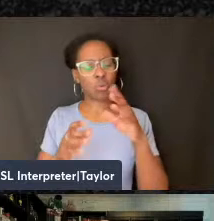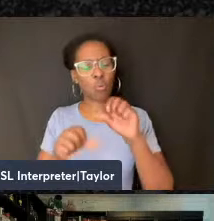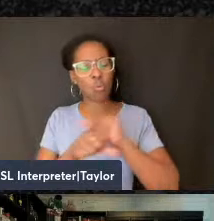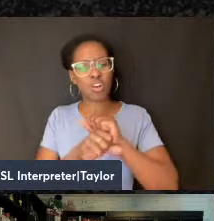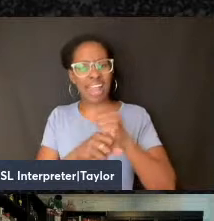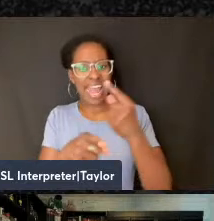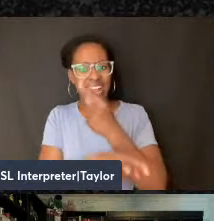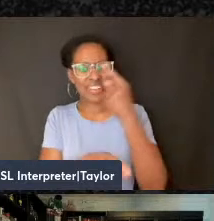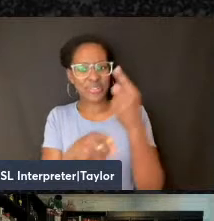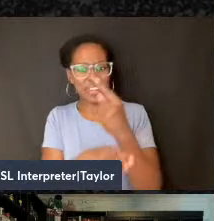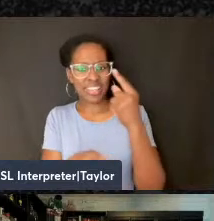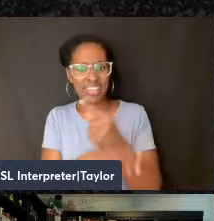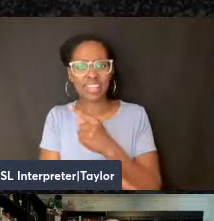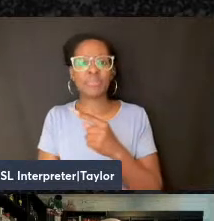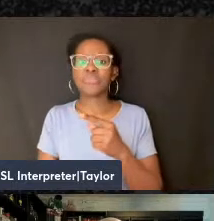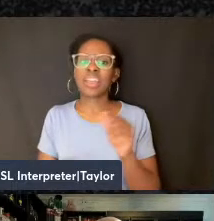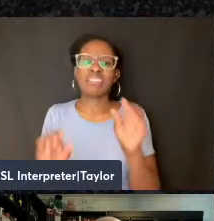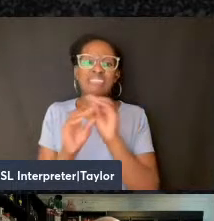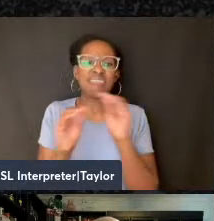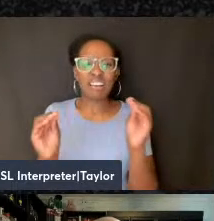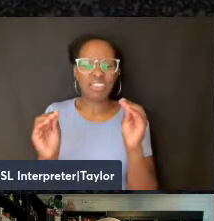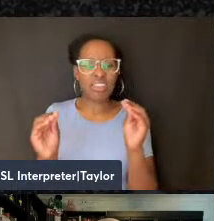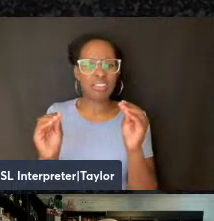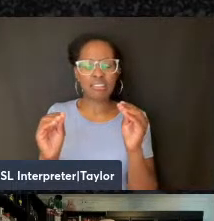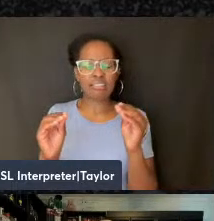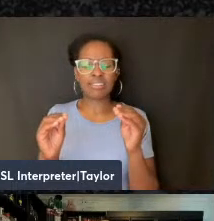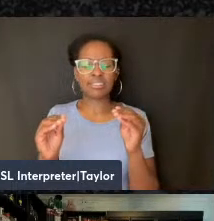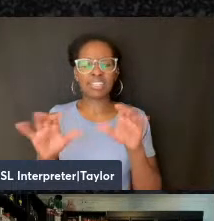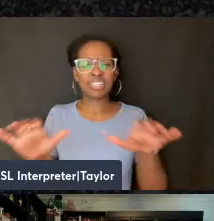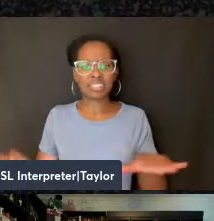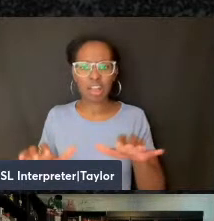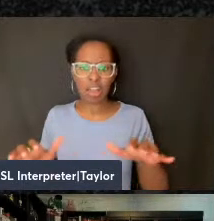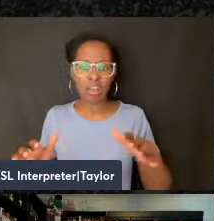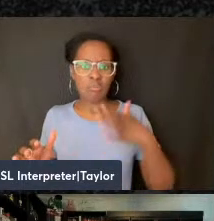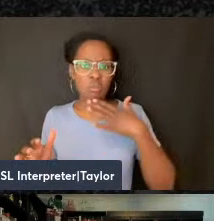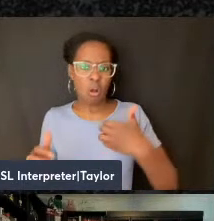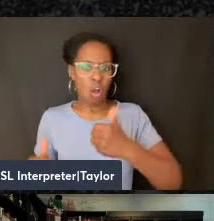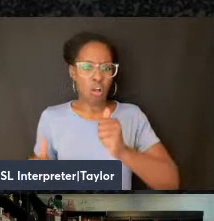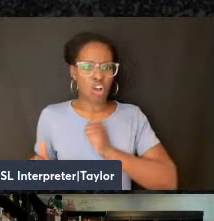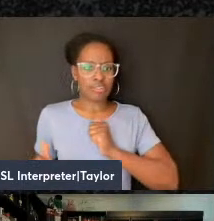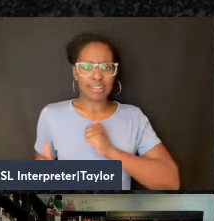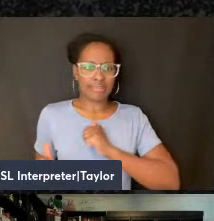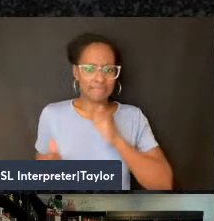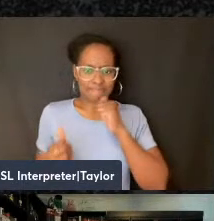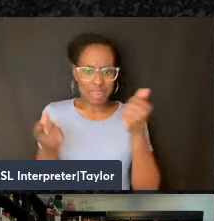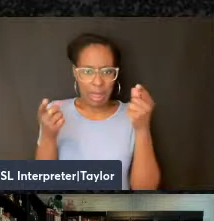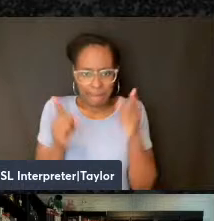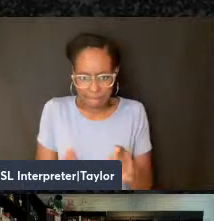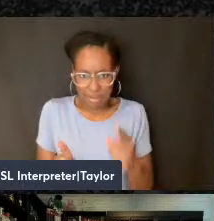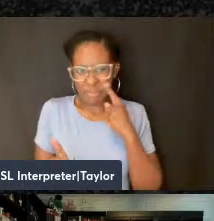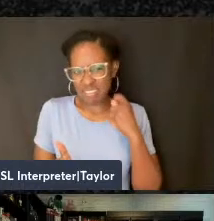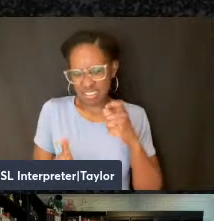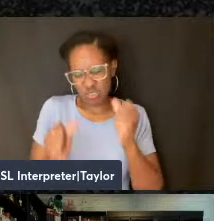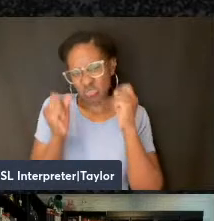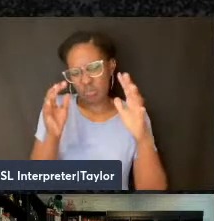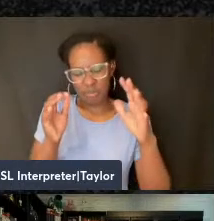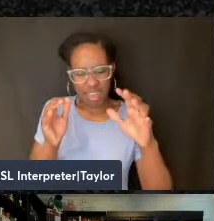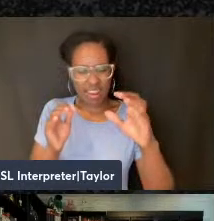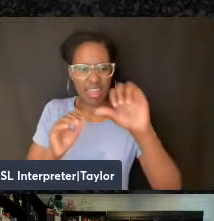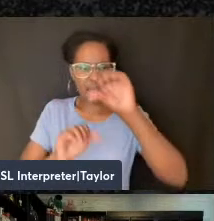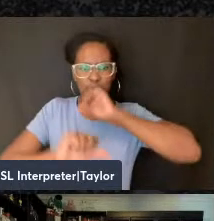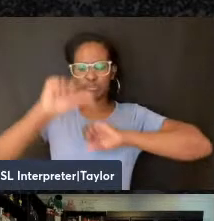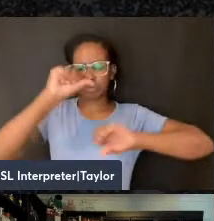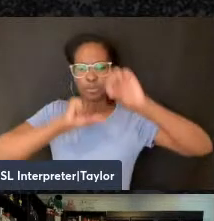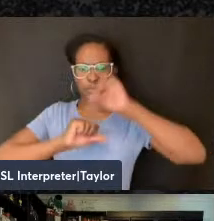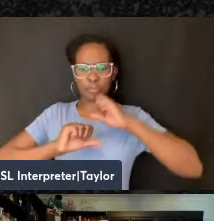nothing constructive ourselves." And this is a rather